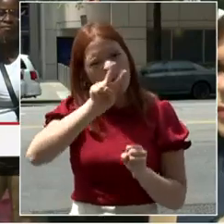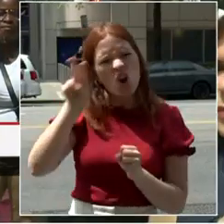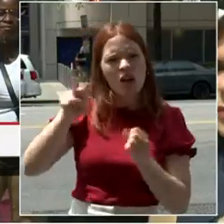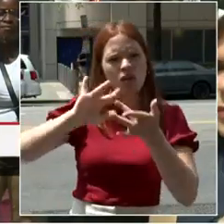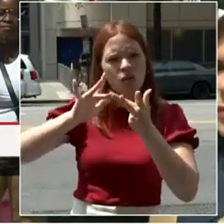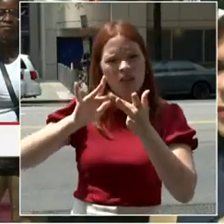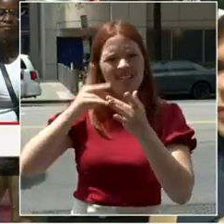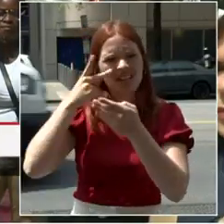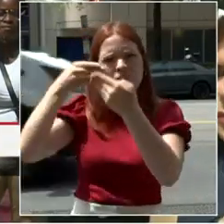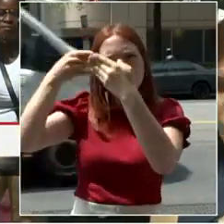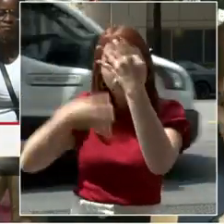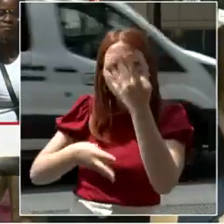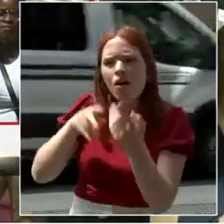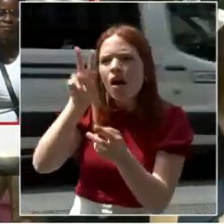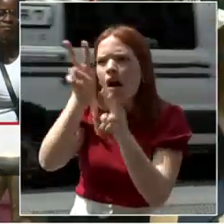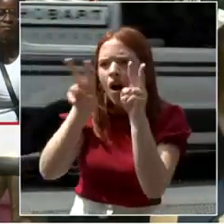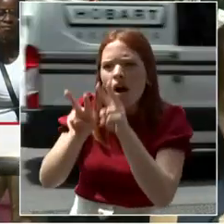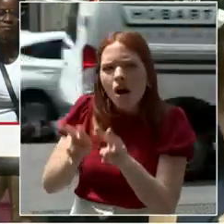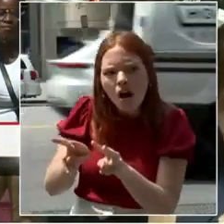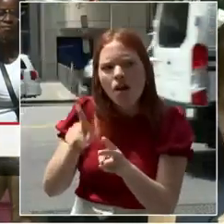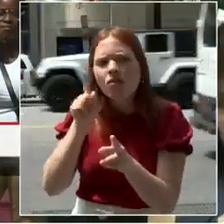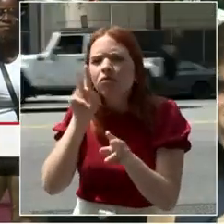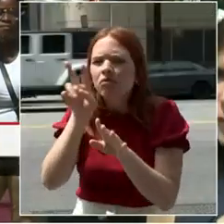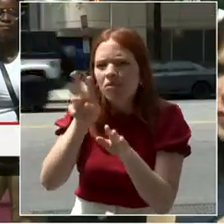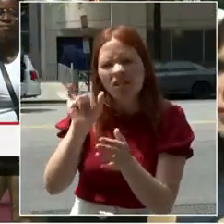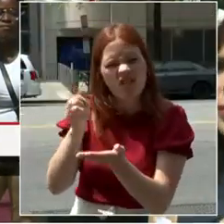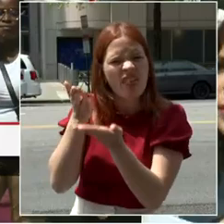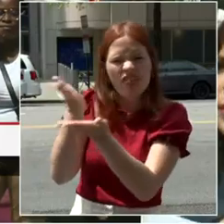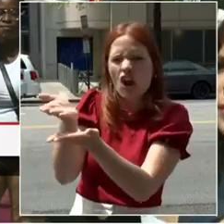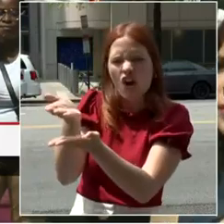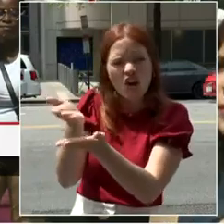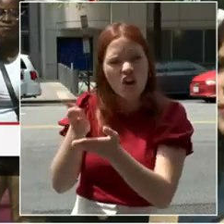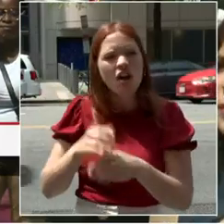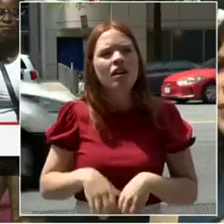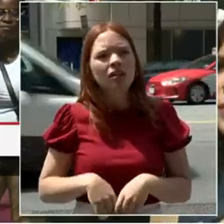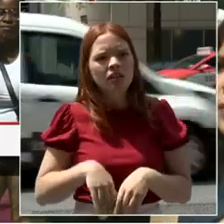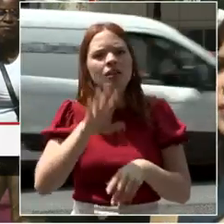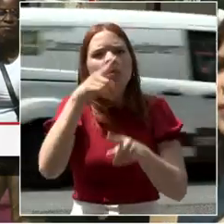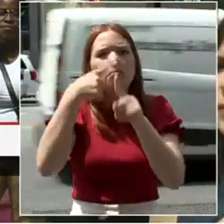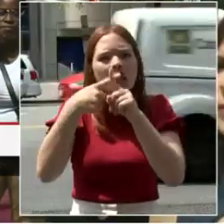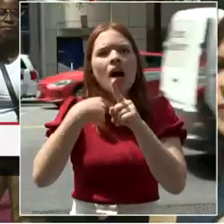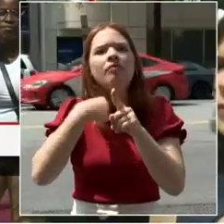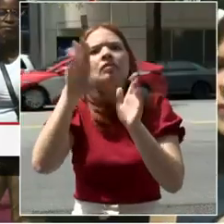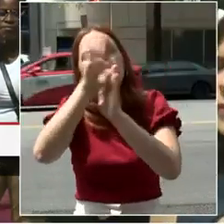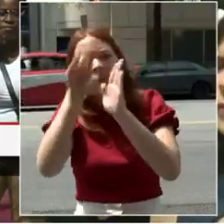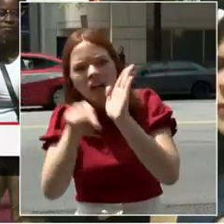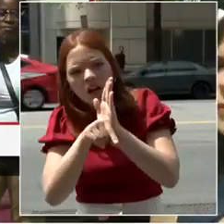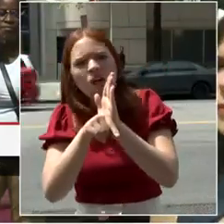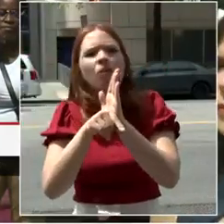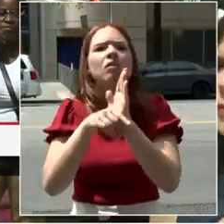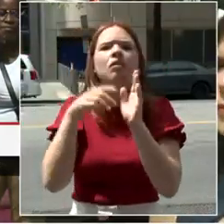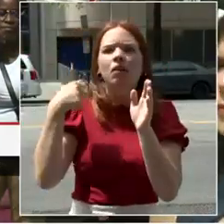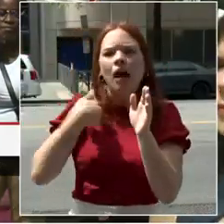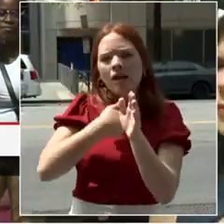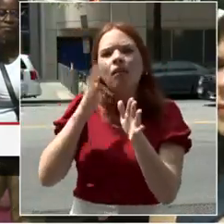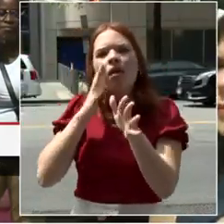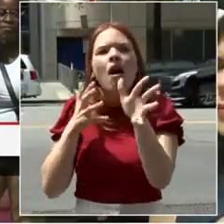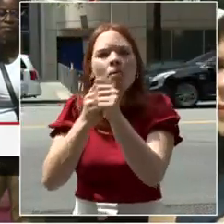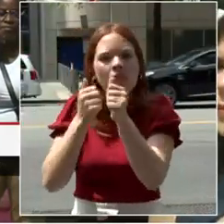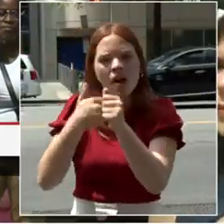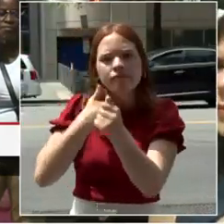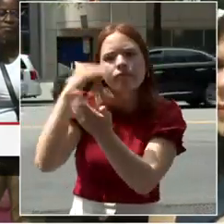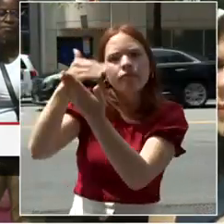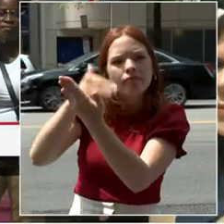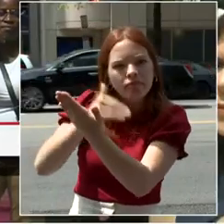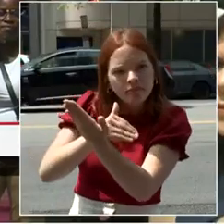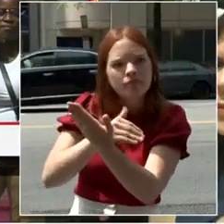process that is underway. This website will also provide background information and updates as we progress. And it's where the final document and report will